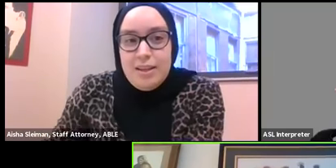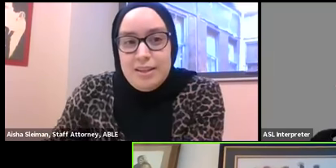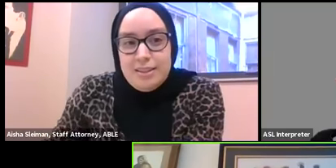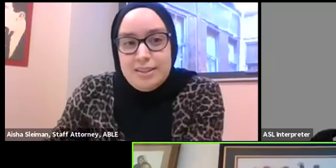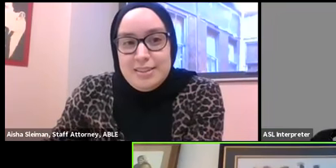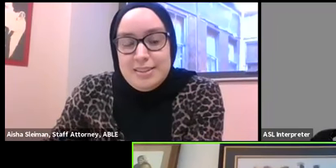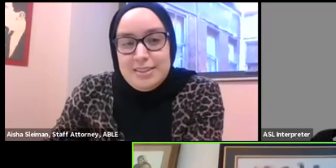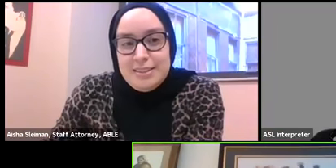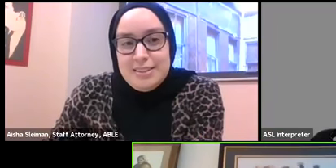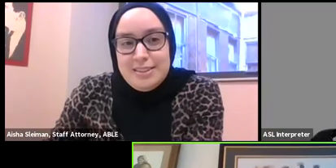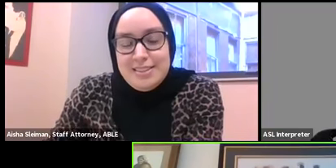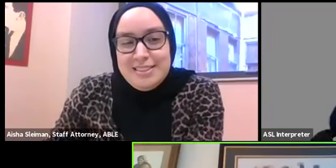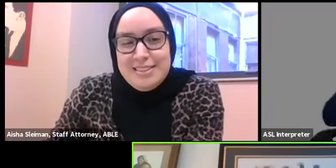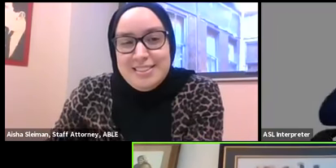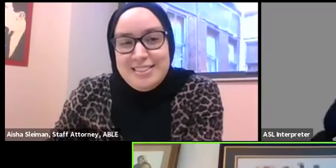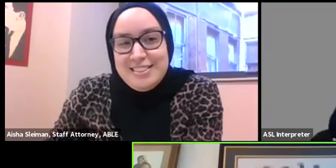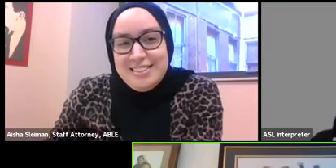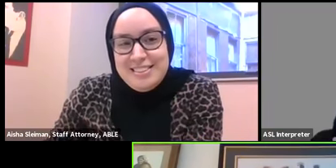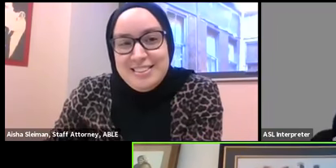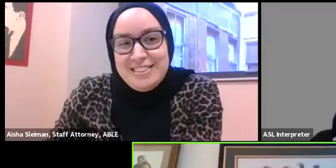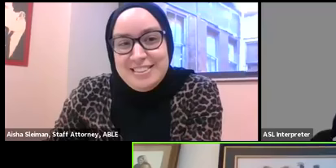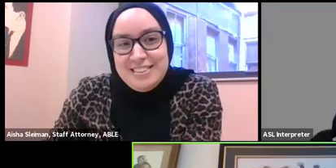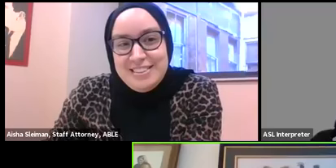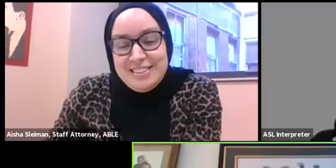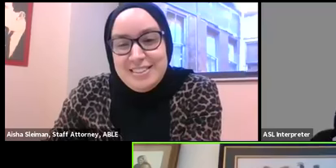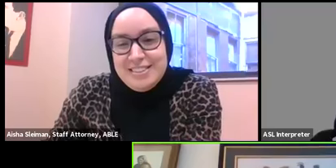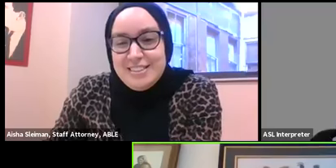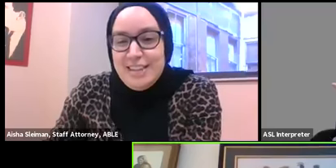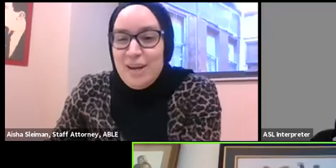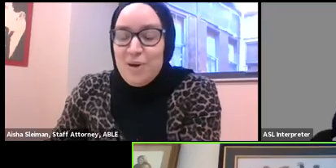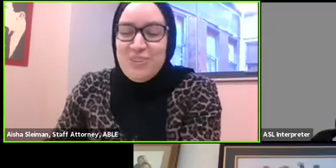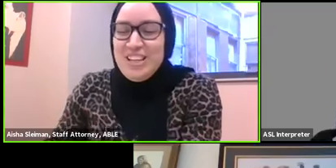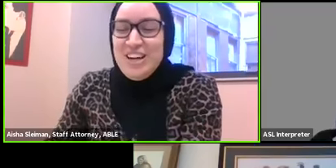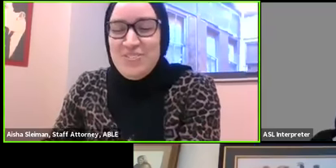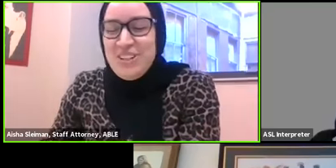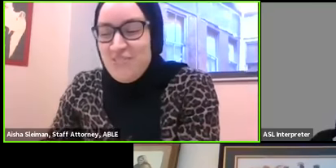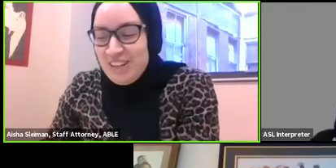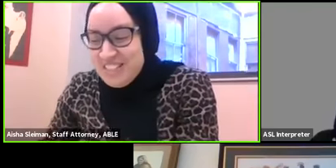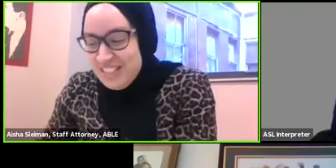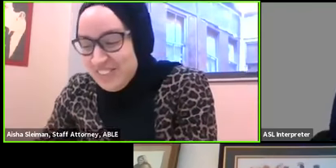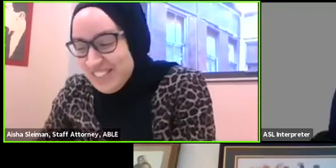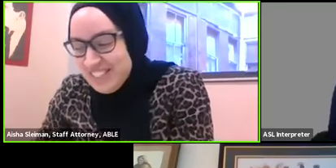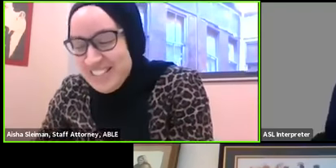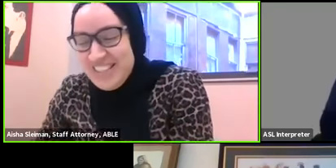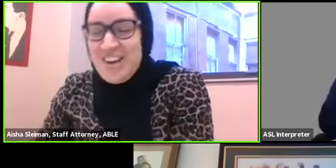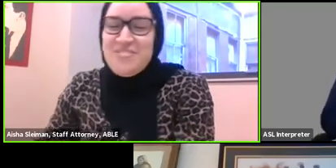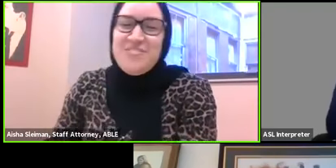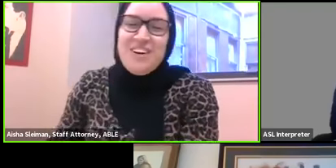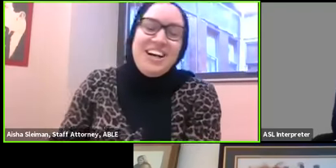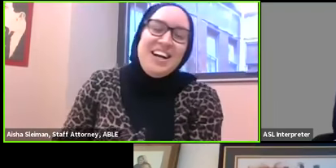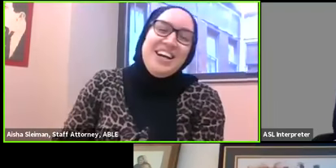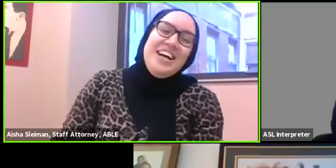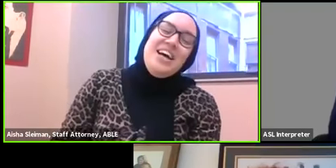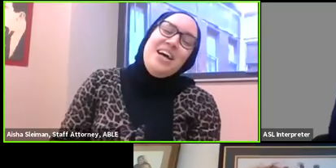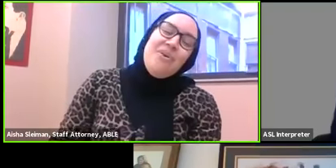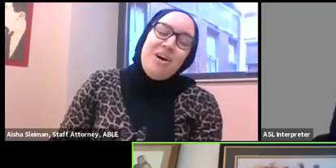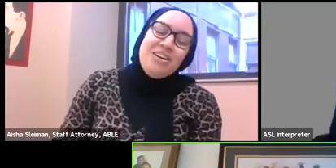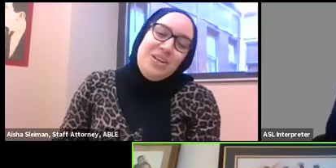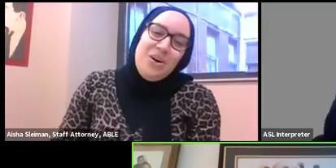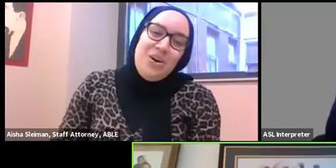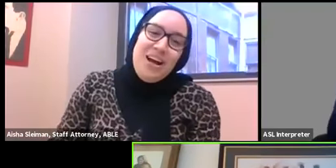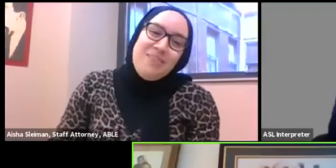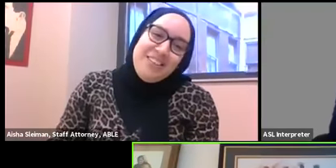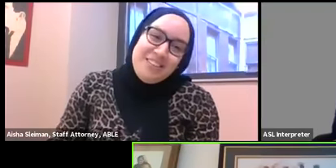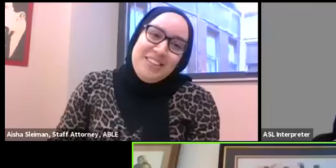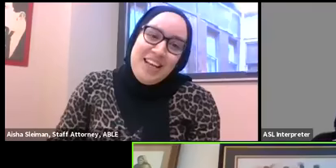the process after the 30th hits hopefully hopefully more continuances um but uh but